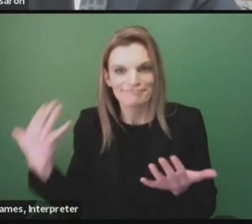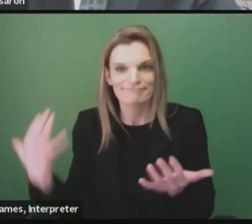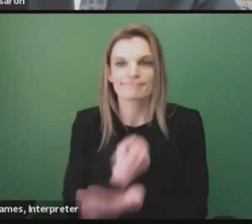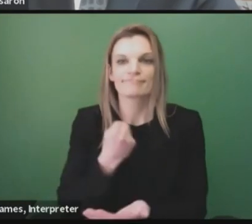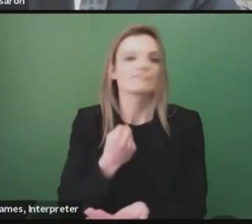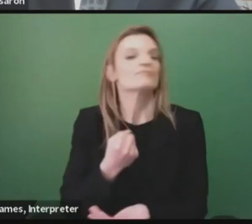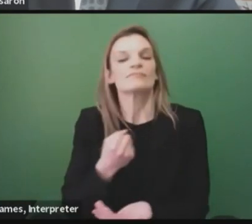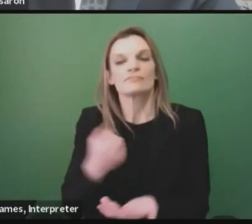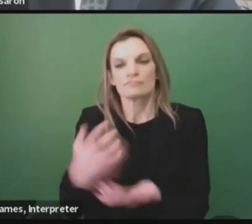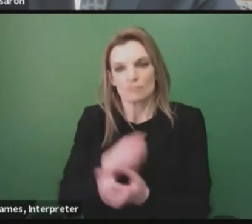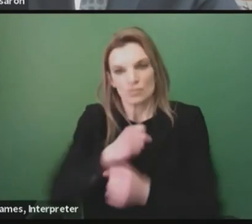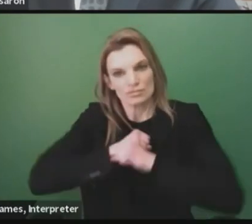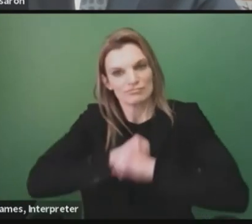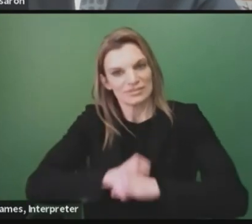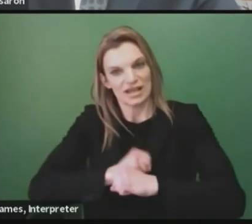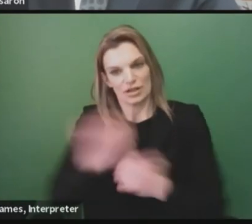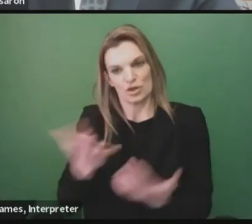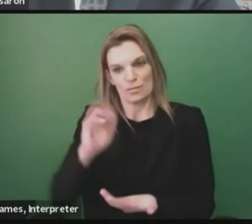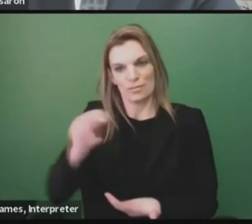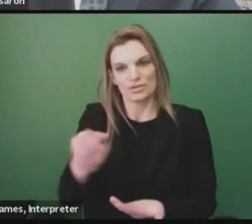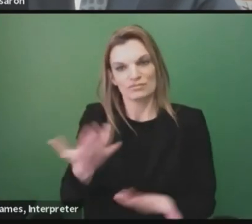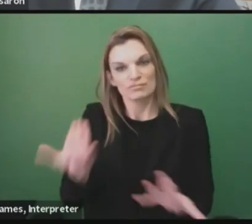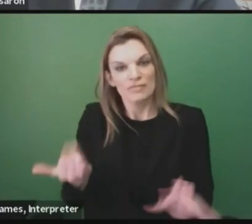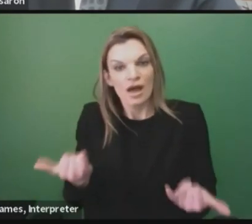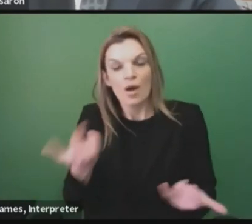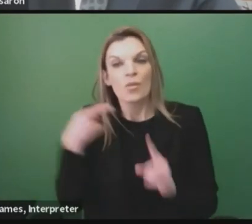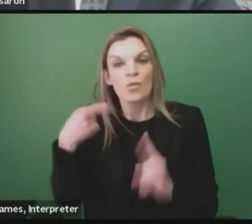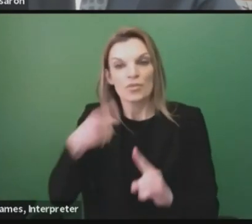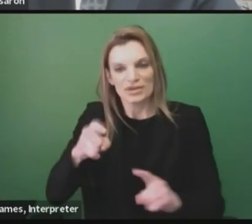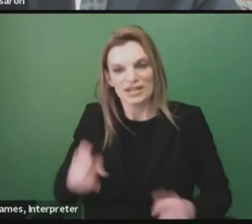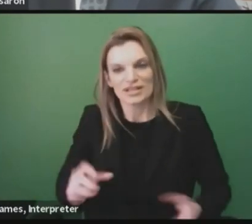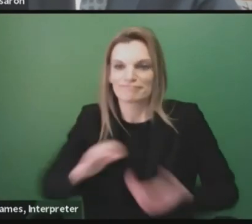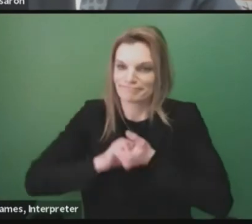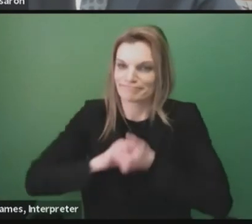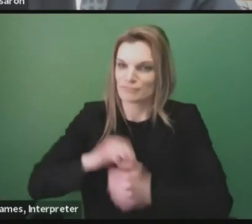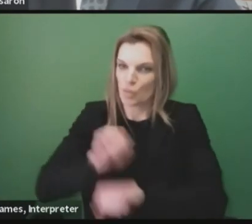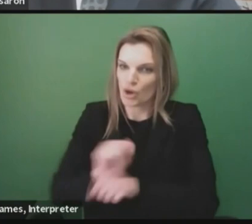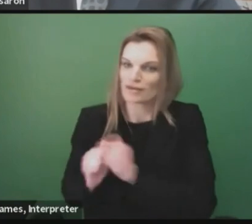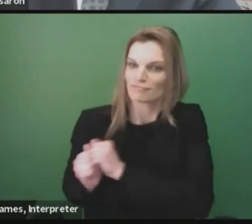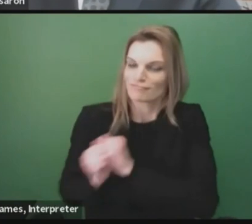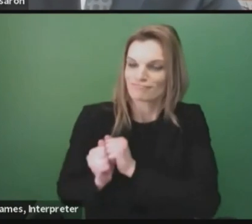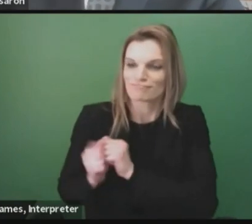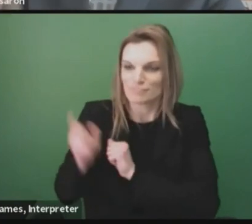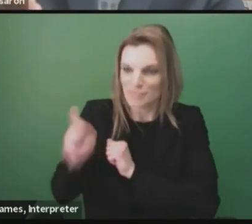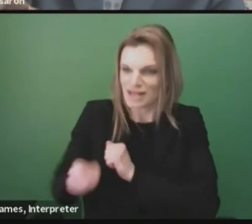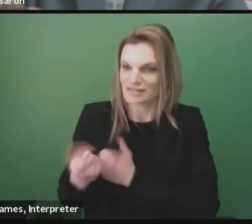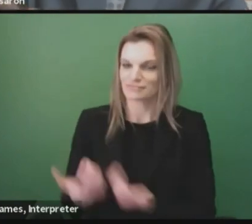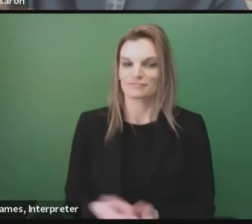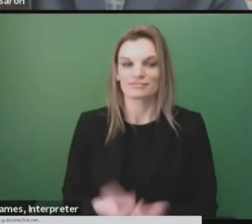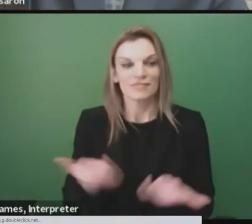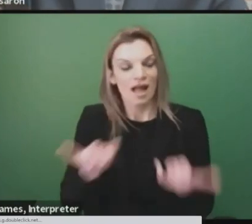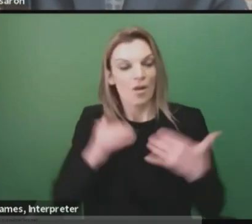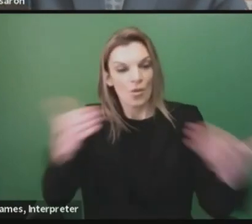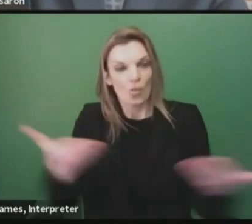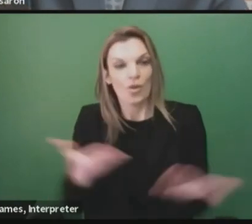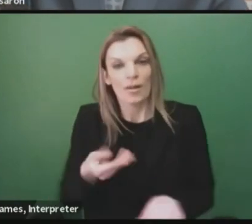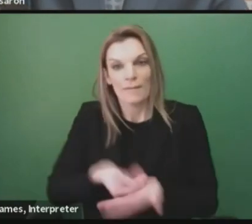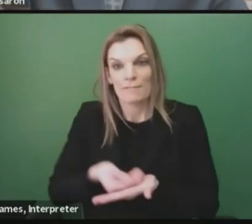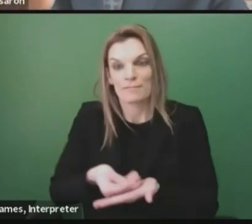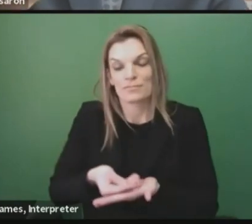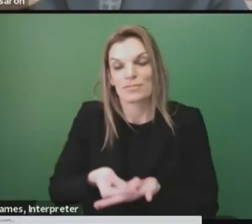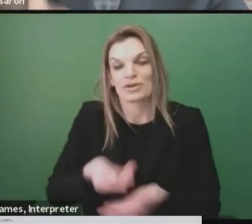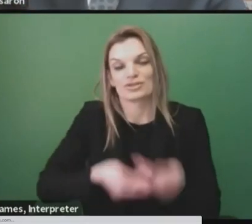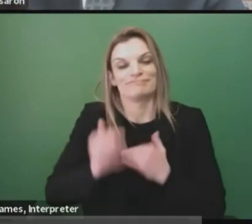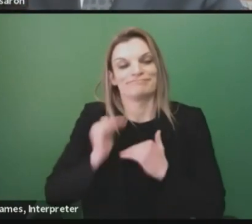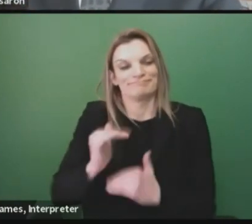protect our state. Let's work together and let's get it done. And with that, I'd like to welcome the Budget Director,